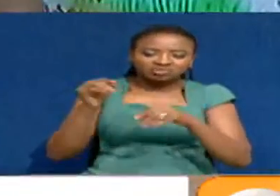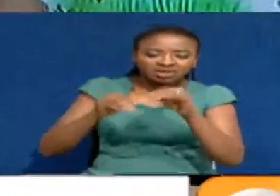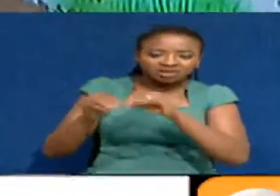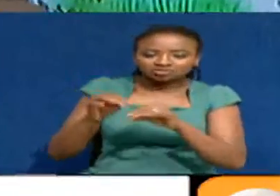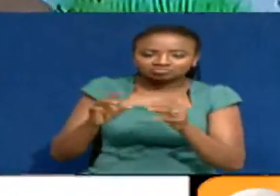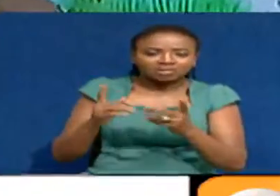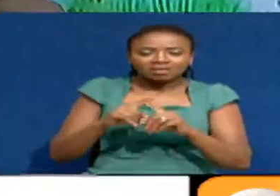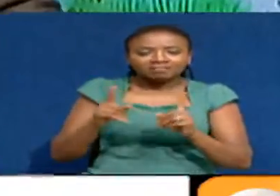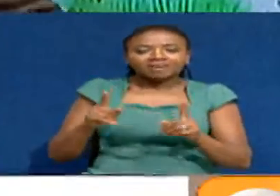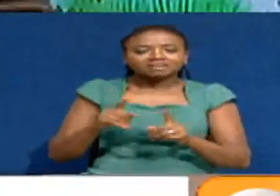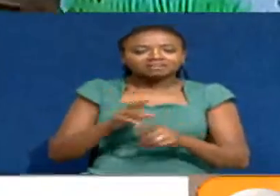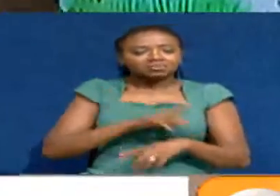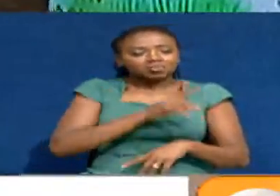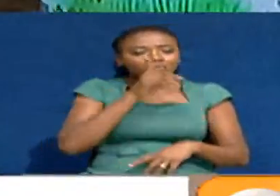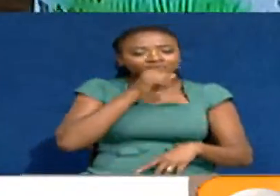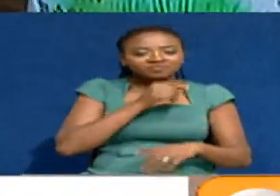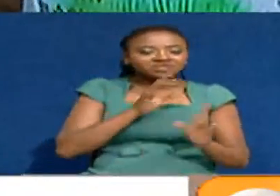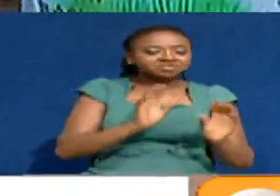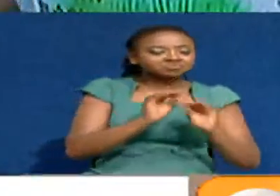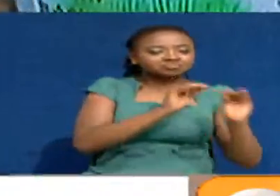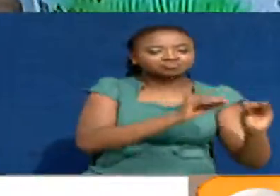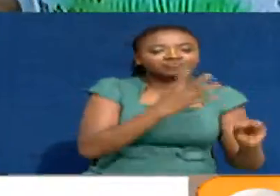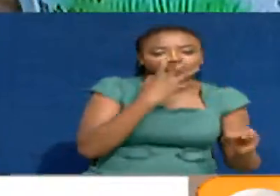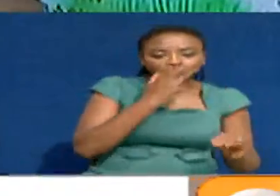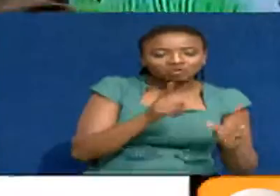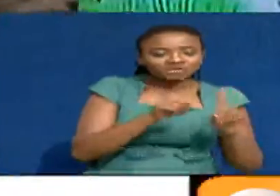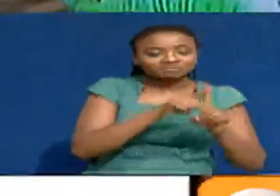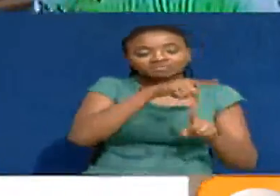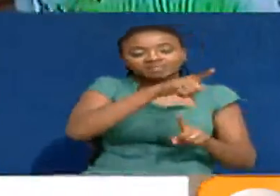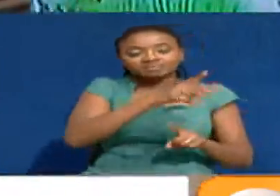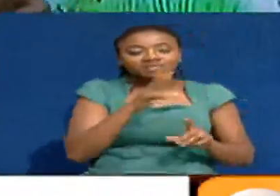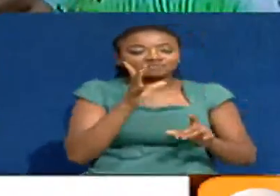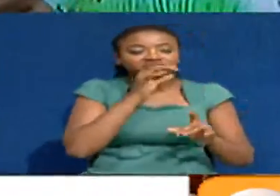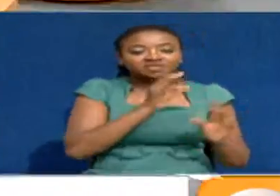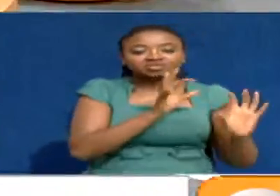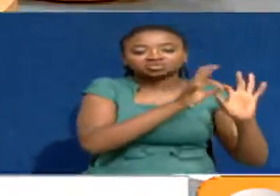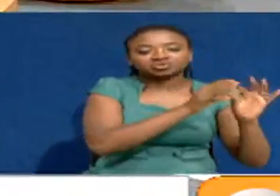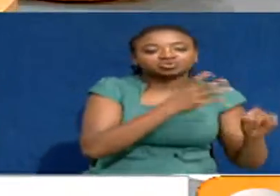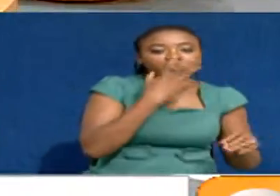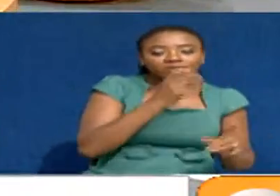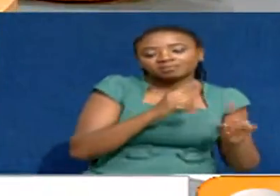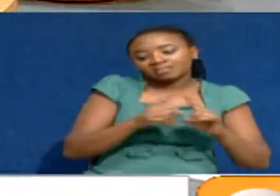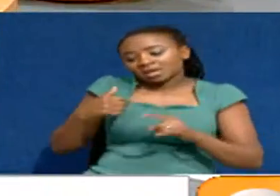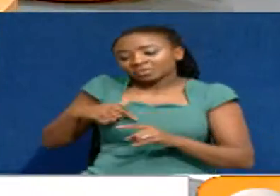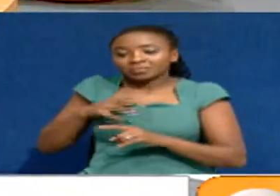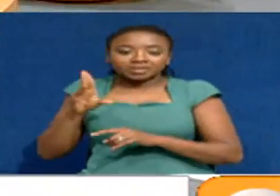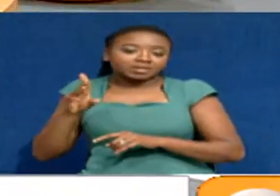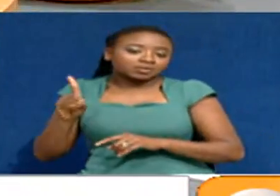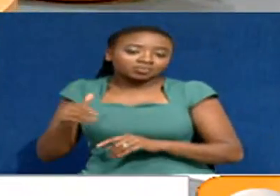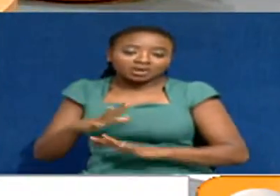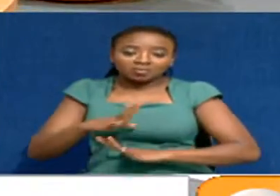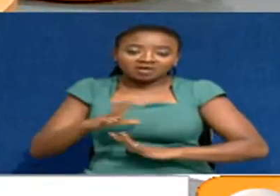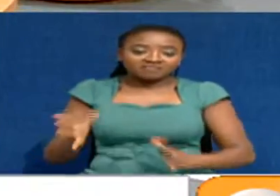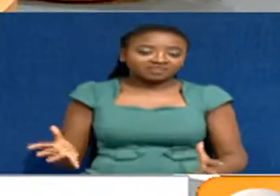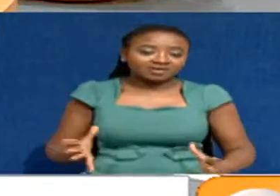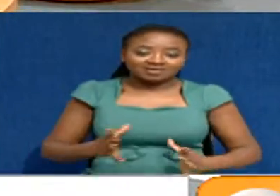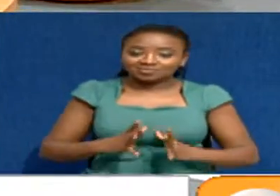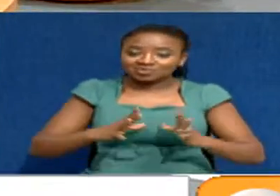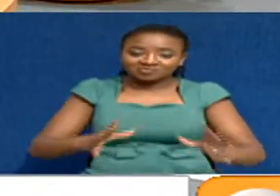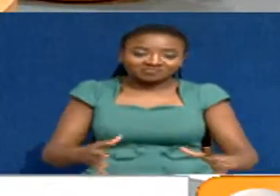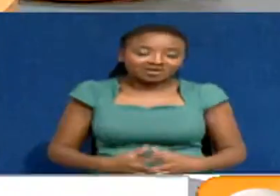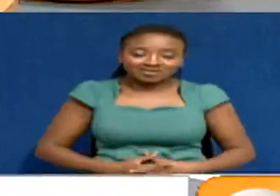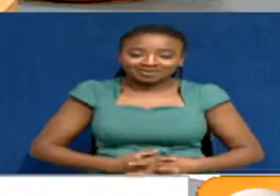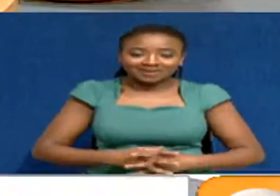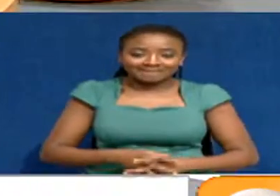the president himself has gone to ODM, since these people are in ODM, even ourselves, we are fine. He has not gone to ODM. He's the Jubilee Party You saw him.